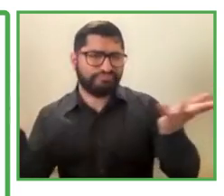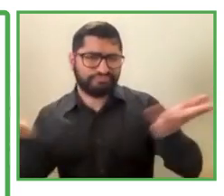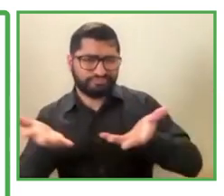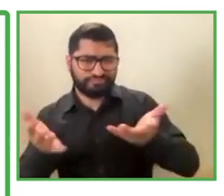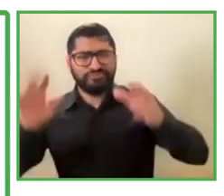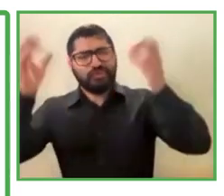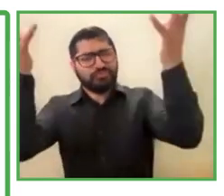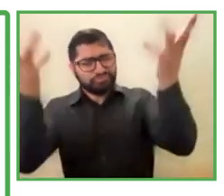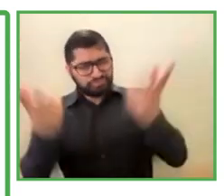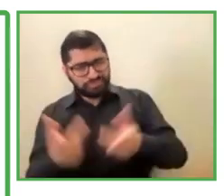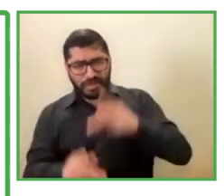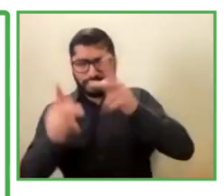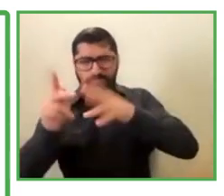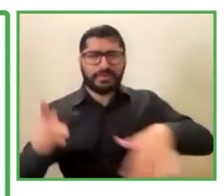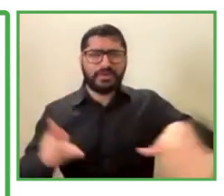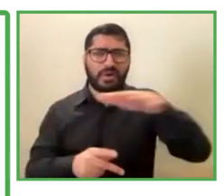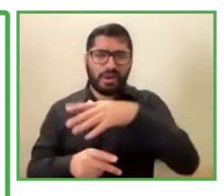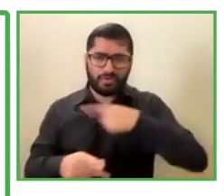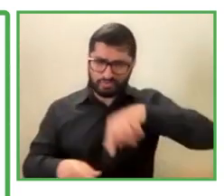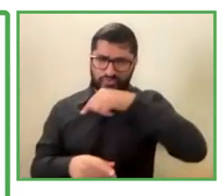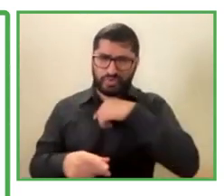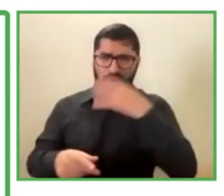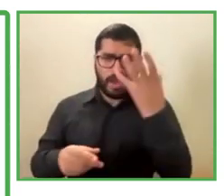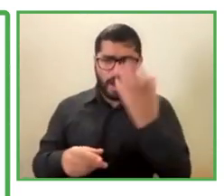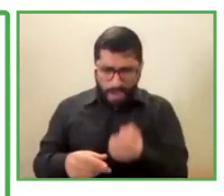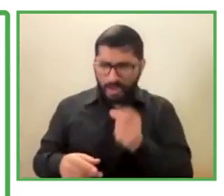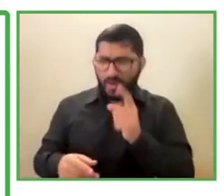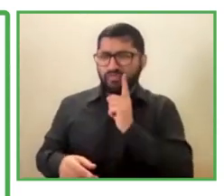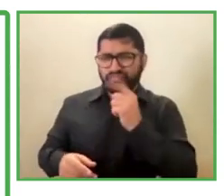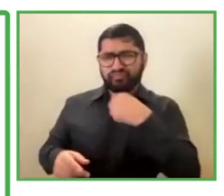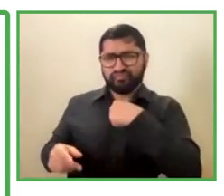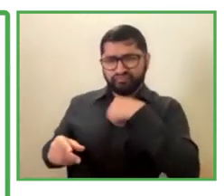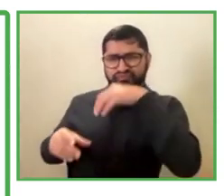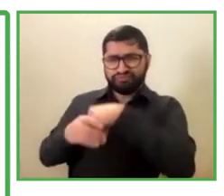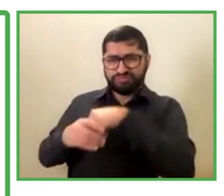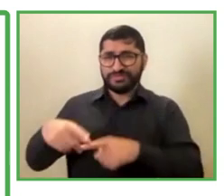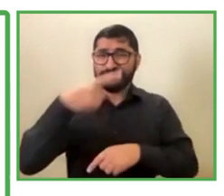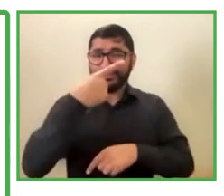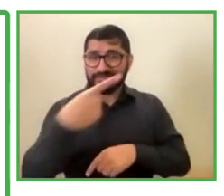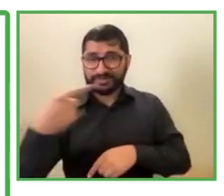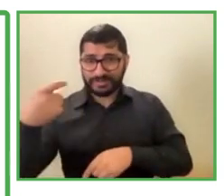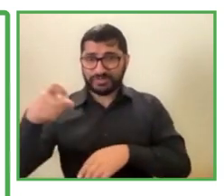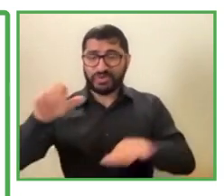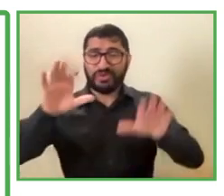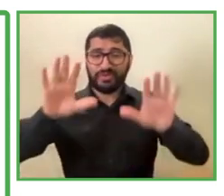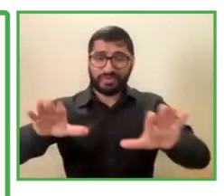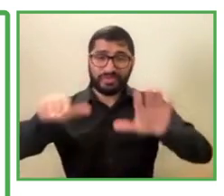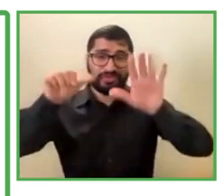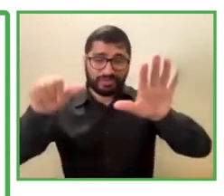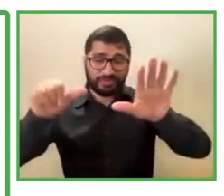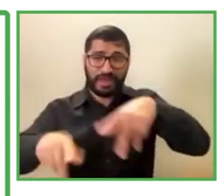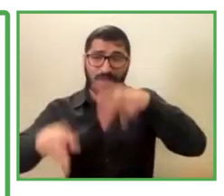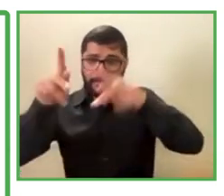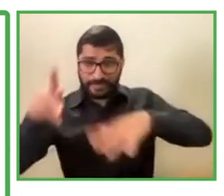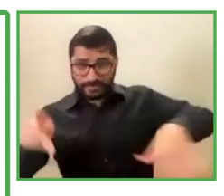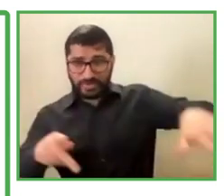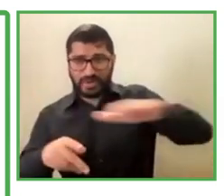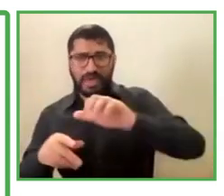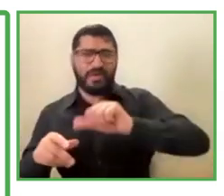people do we have. We have 117 people we have with different disabilities,